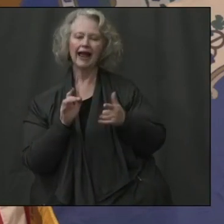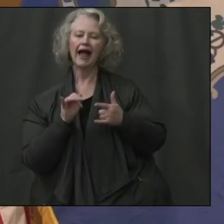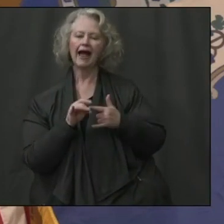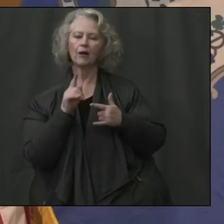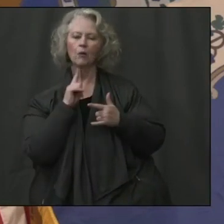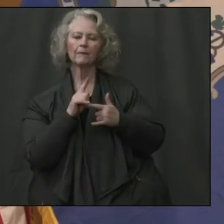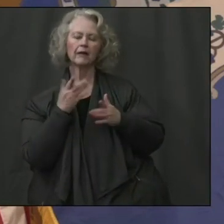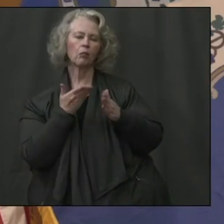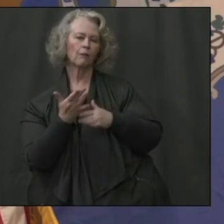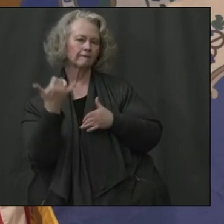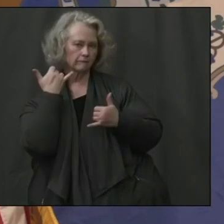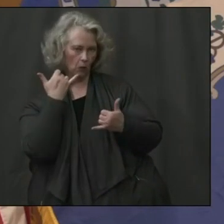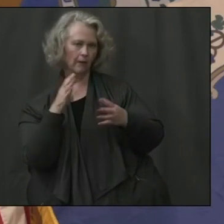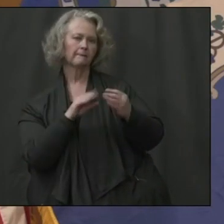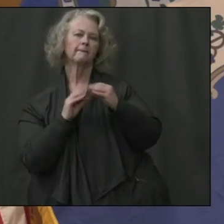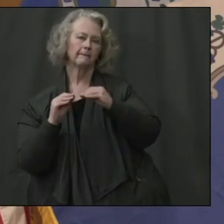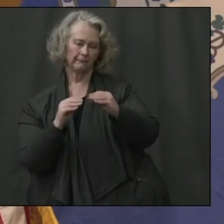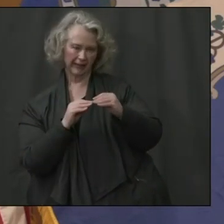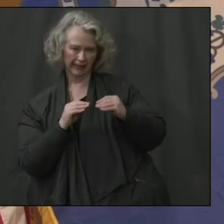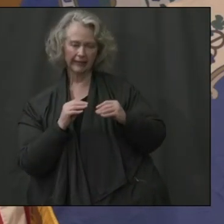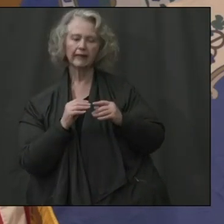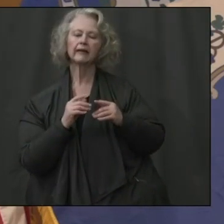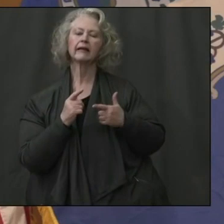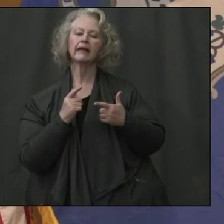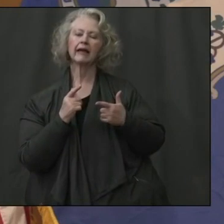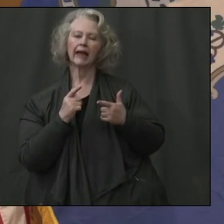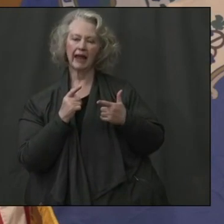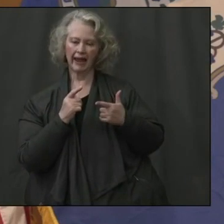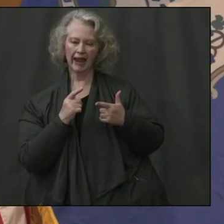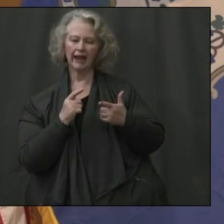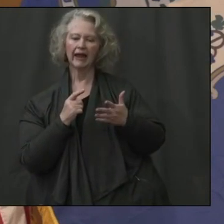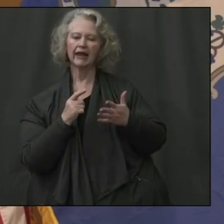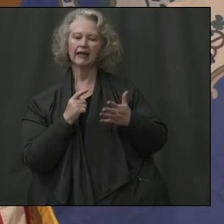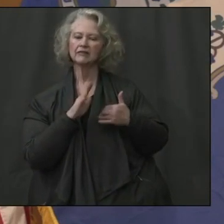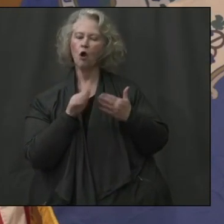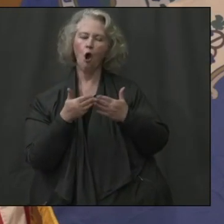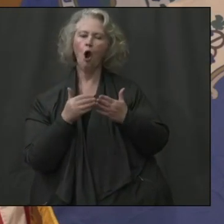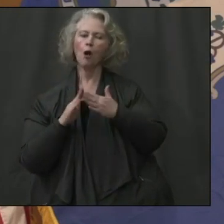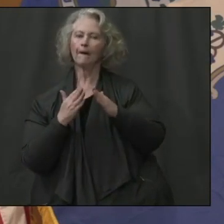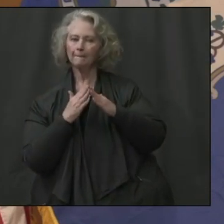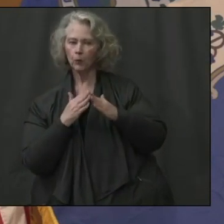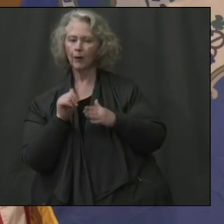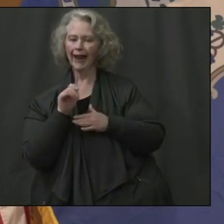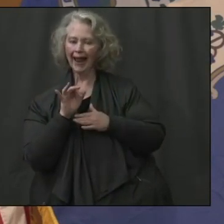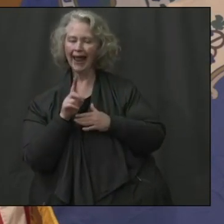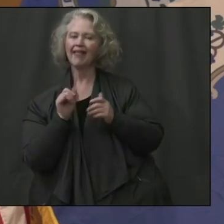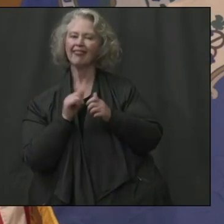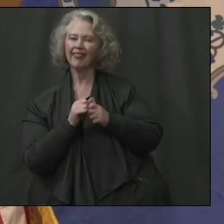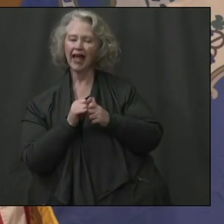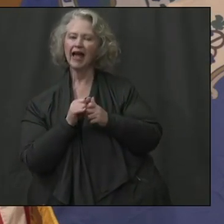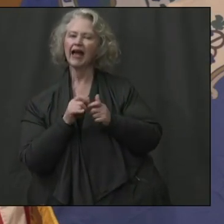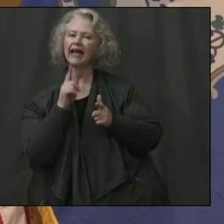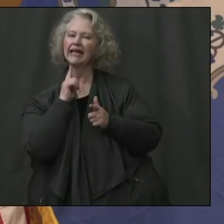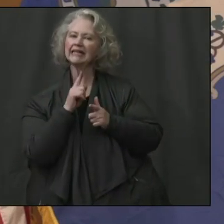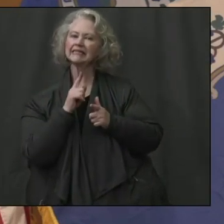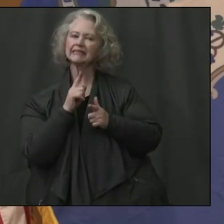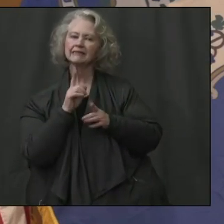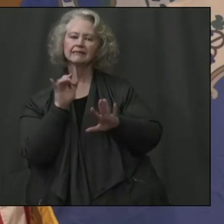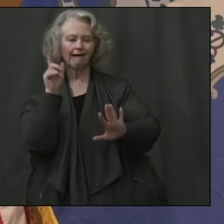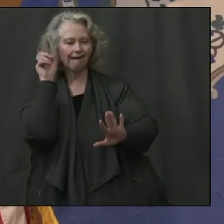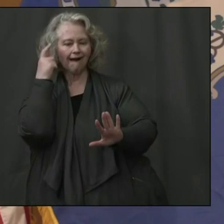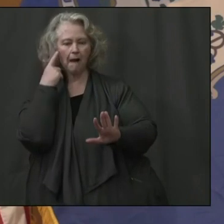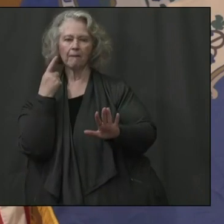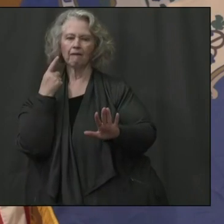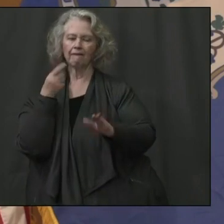will. Um, and yes, the funds will are for all muni aid, for muni aid that is capital funded. Um, all those large, um,